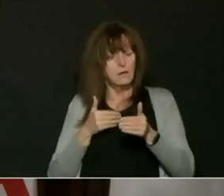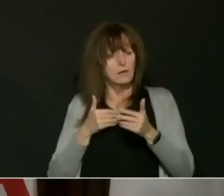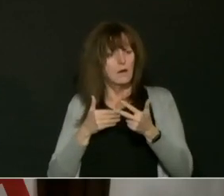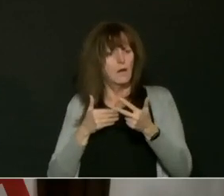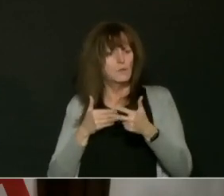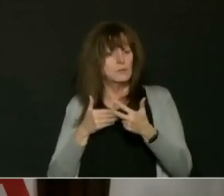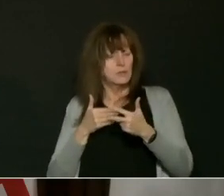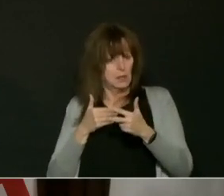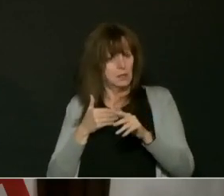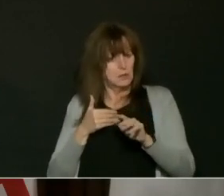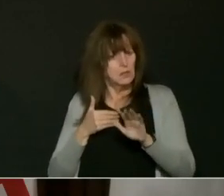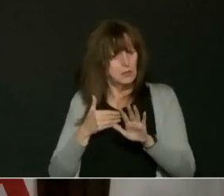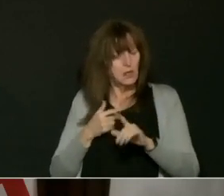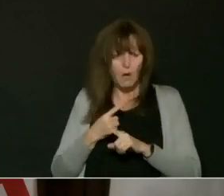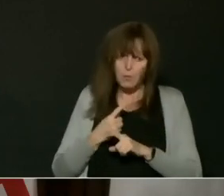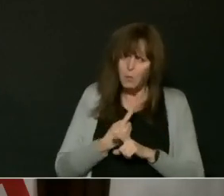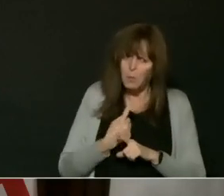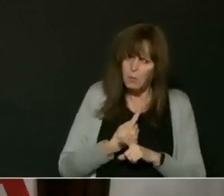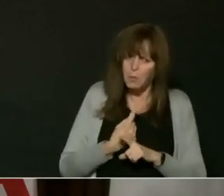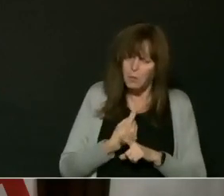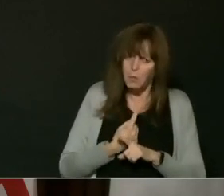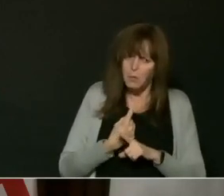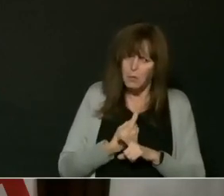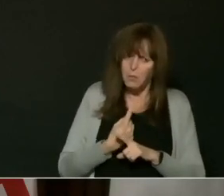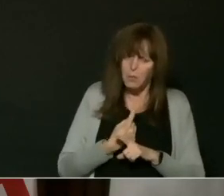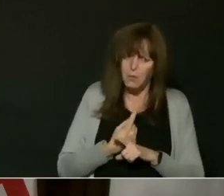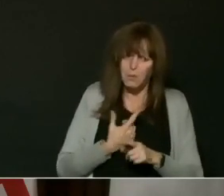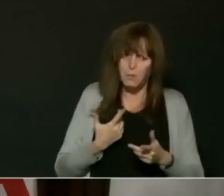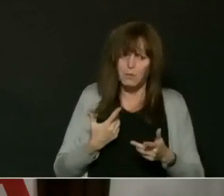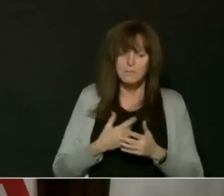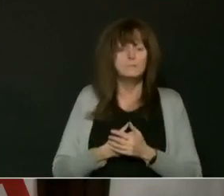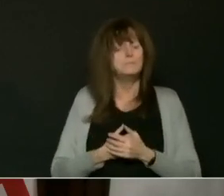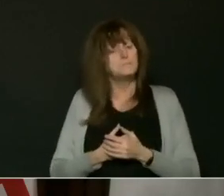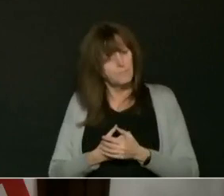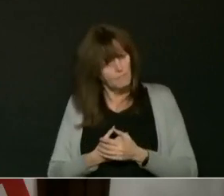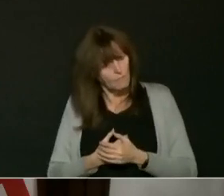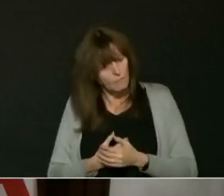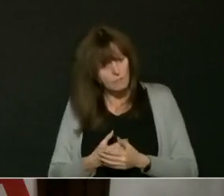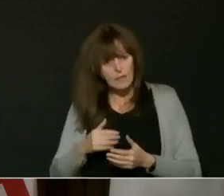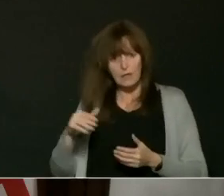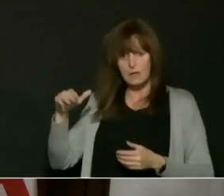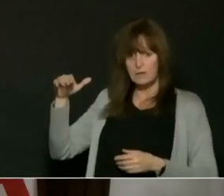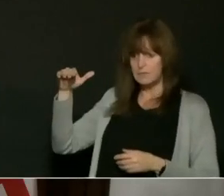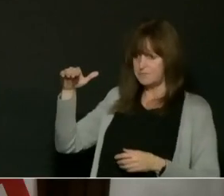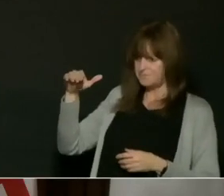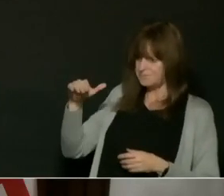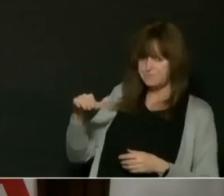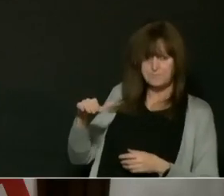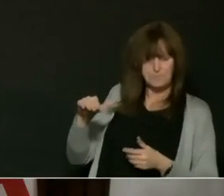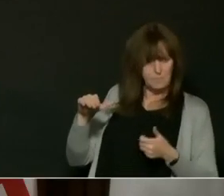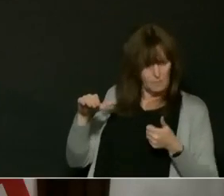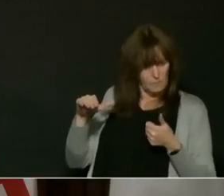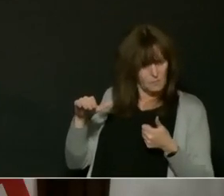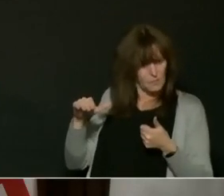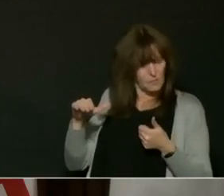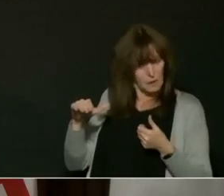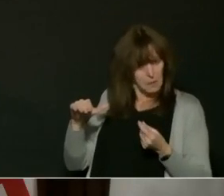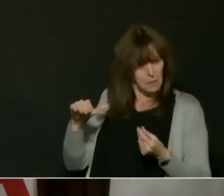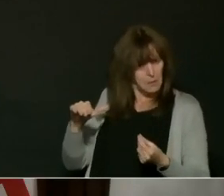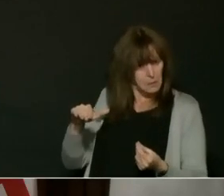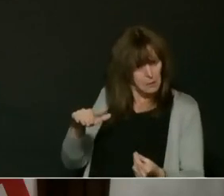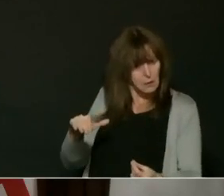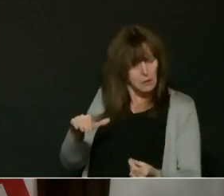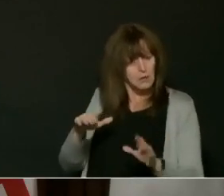17th was reasonable. And because we're having such a rapid descent. And I do anticipate that we won't have any significant rebound